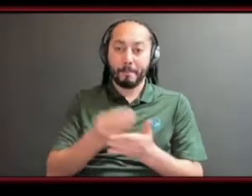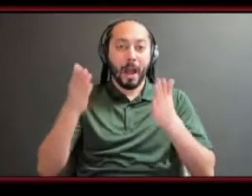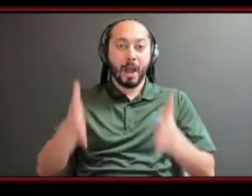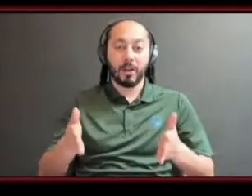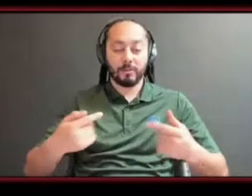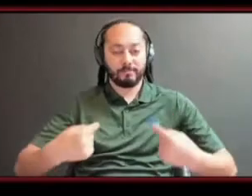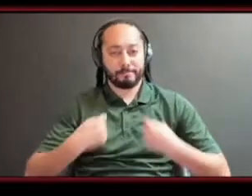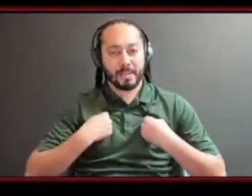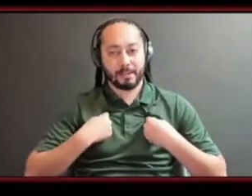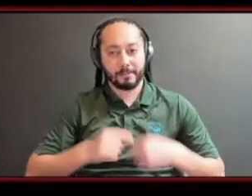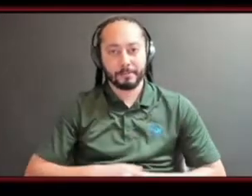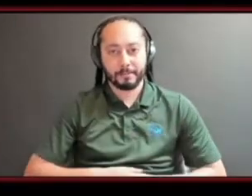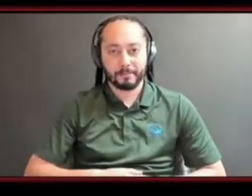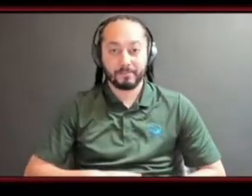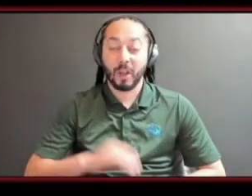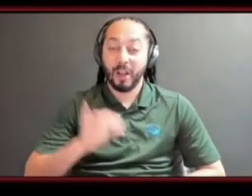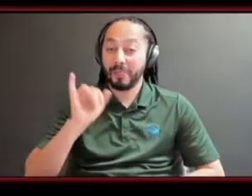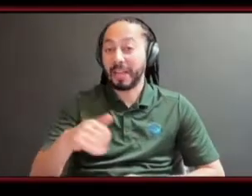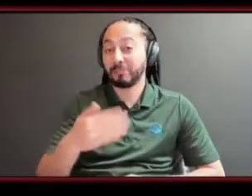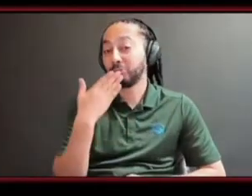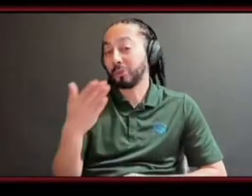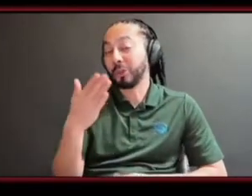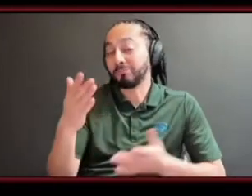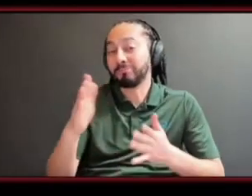so i'd say those are really good things to start with